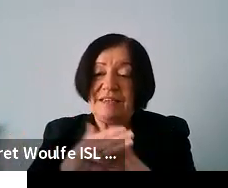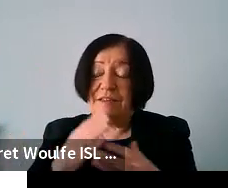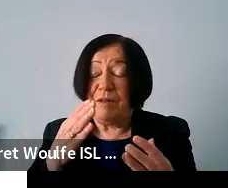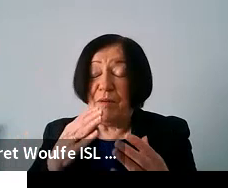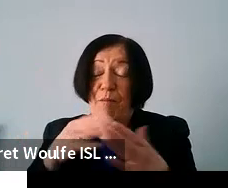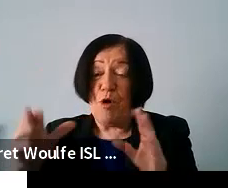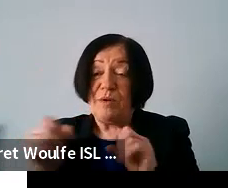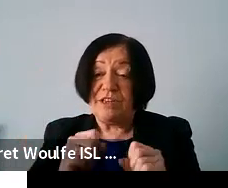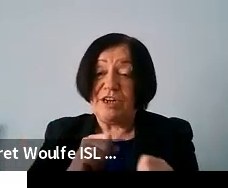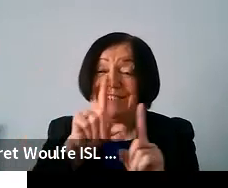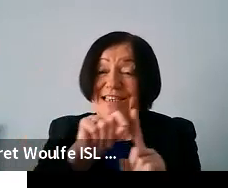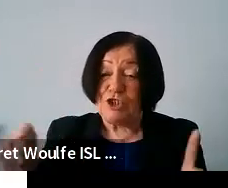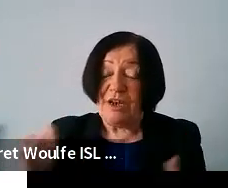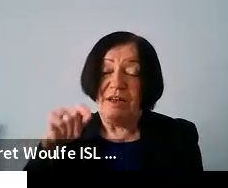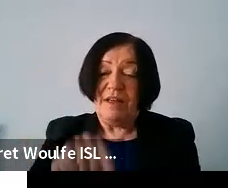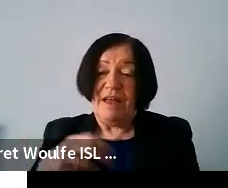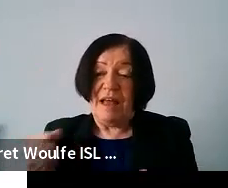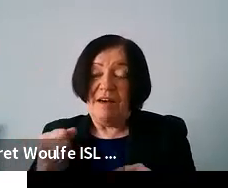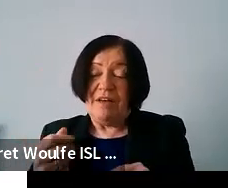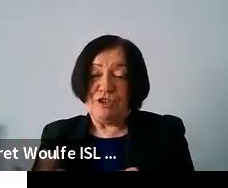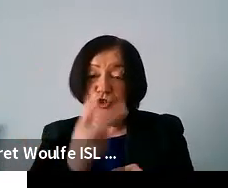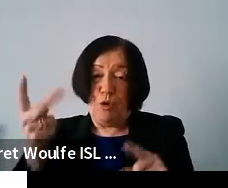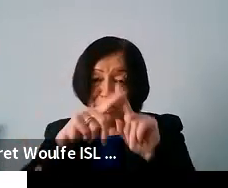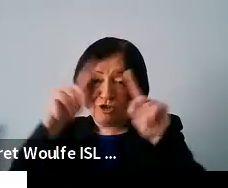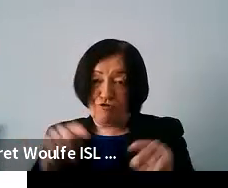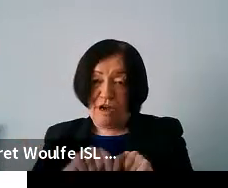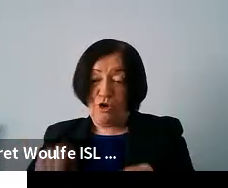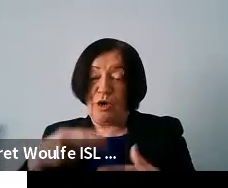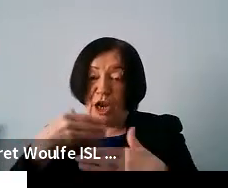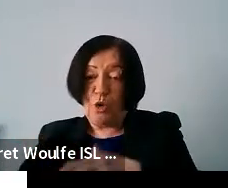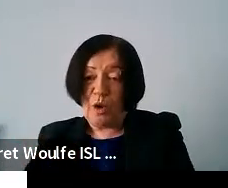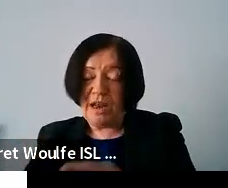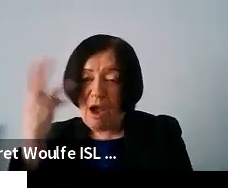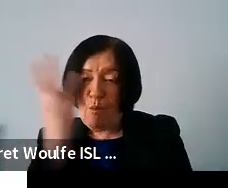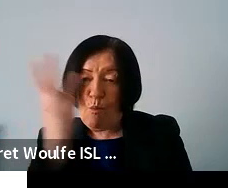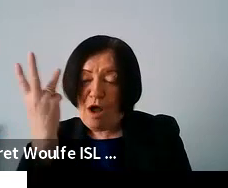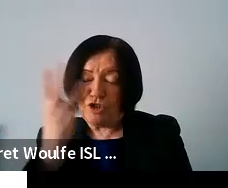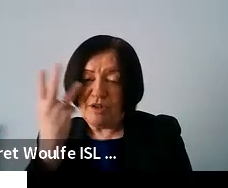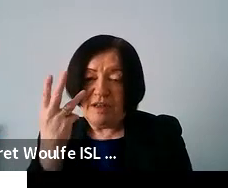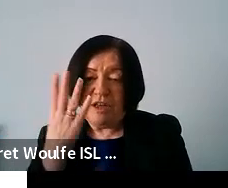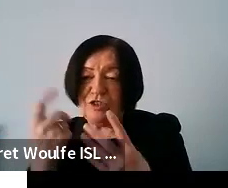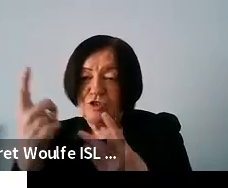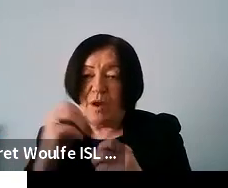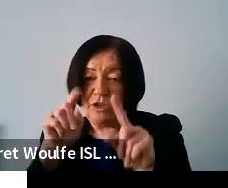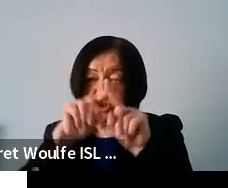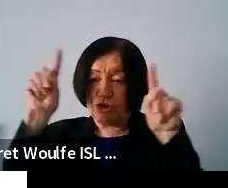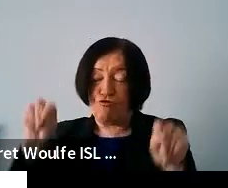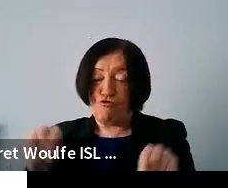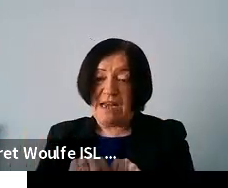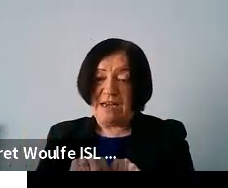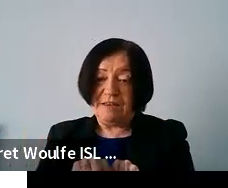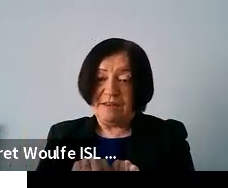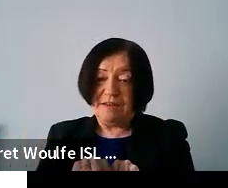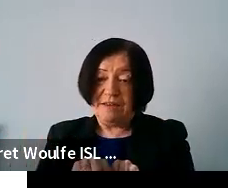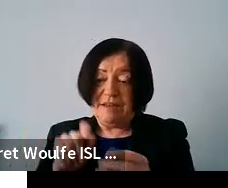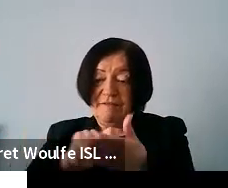so they have this kind of double screen system you can go in and you can watch um somebody on the screen filling